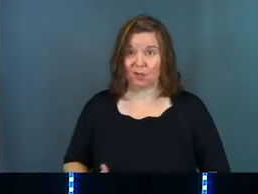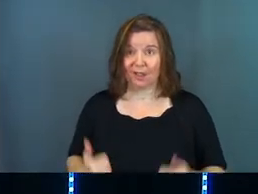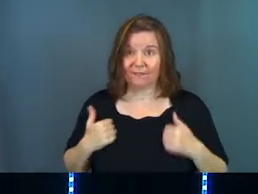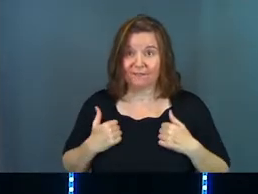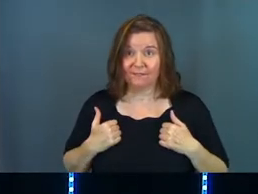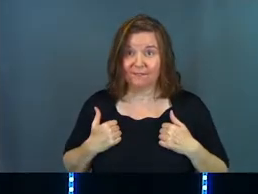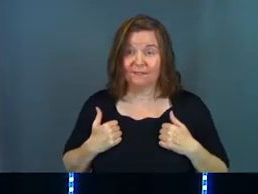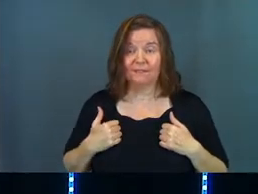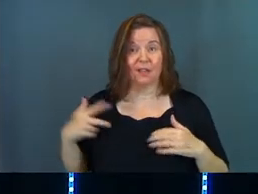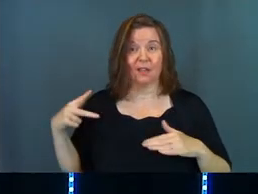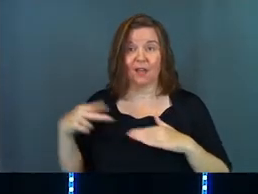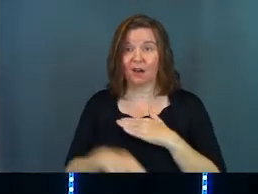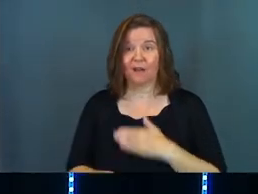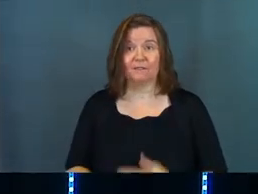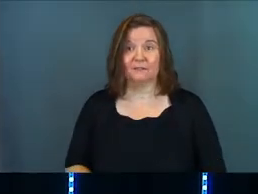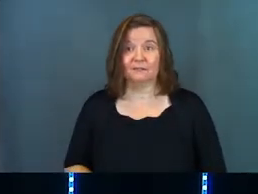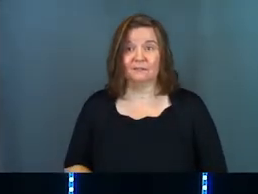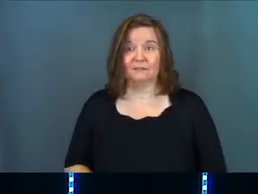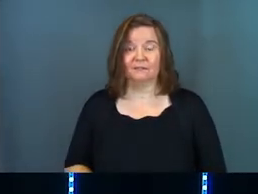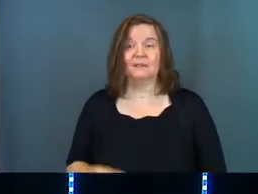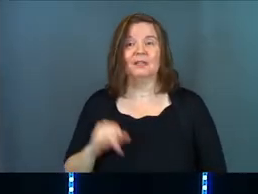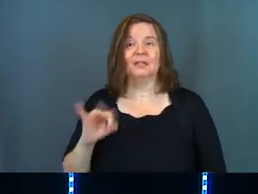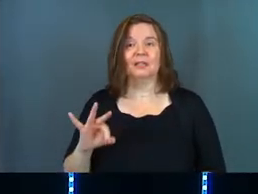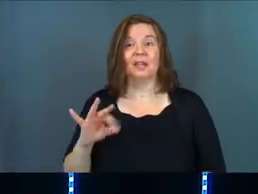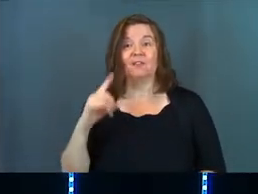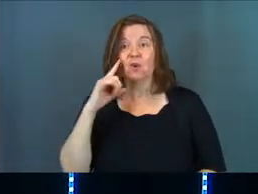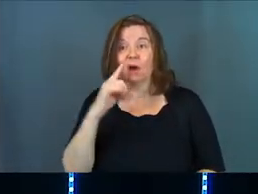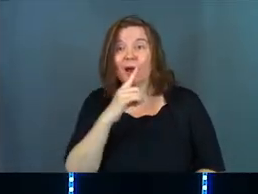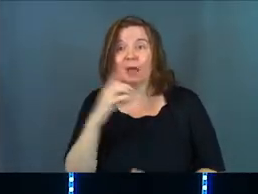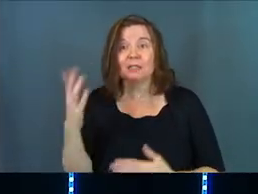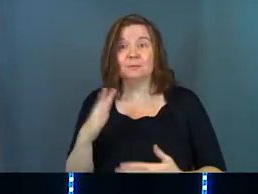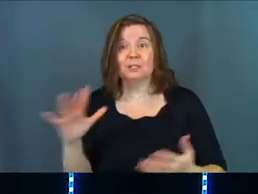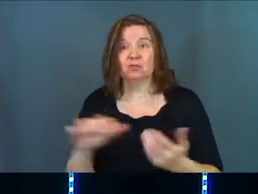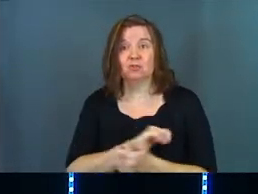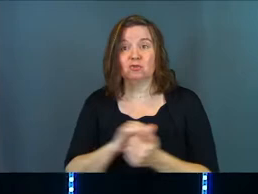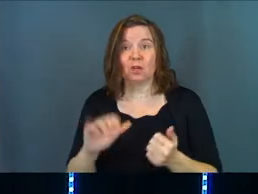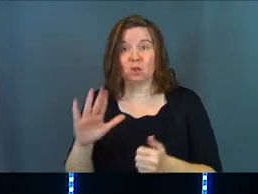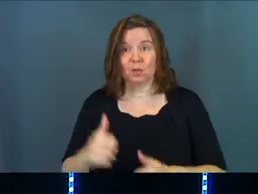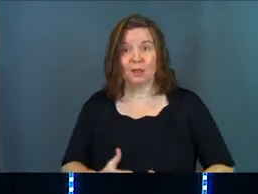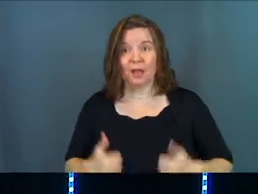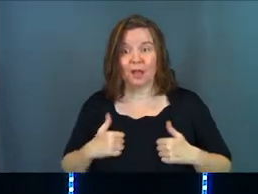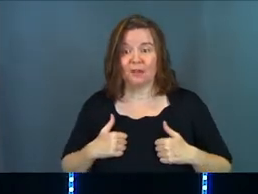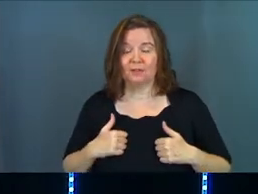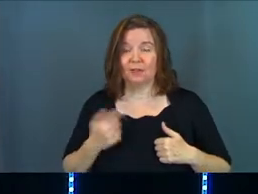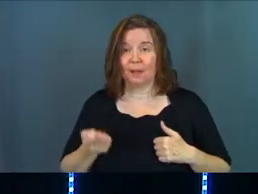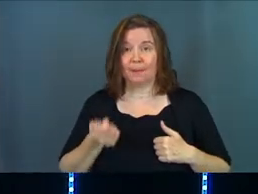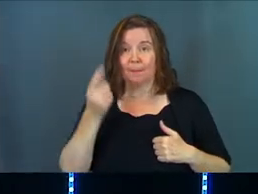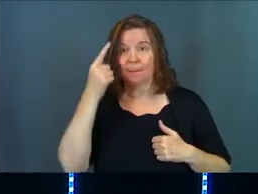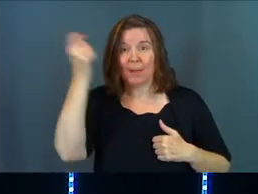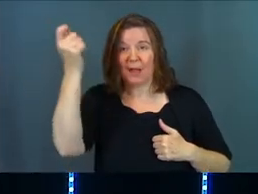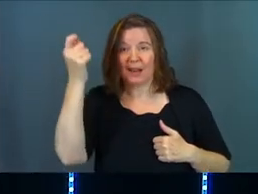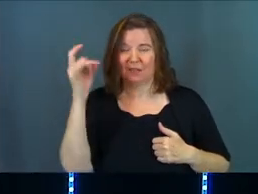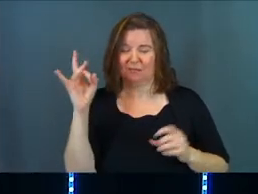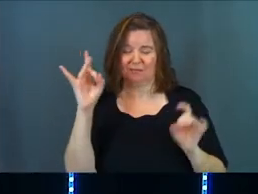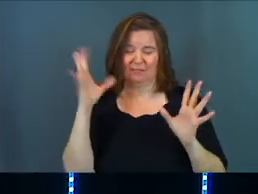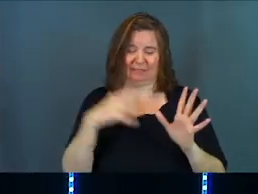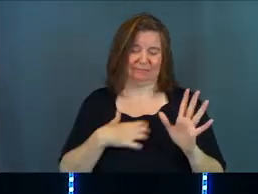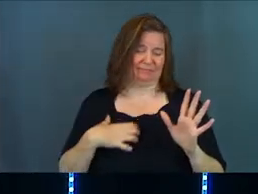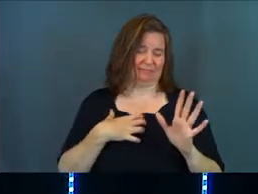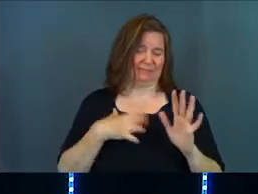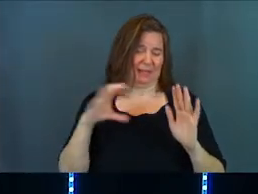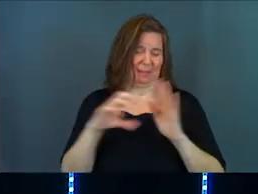your life, cut it off. If your eye is bringing destruction into your life, pluck it out. Very violent